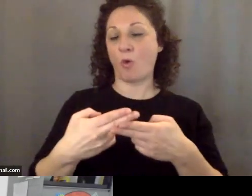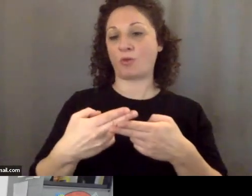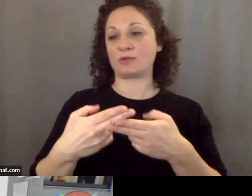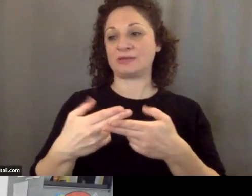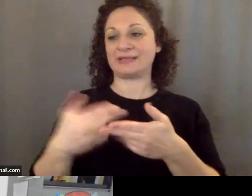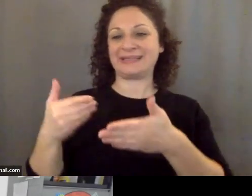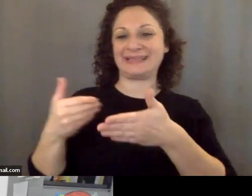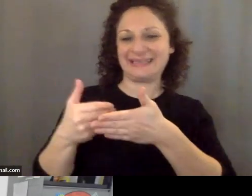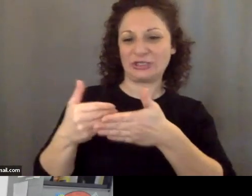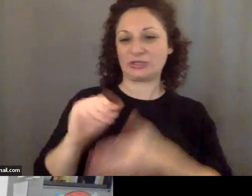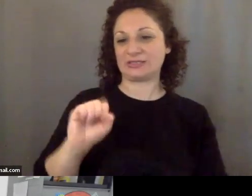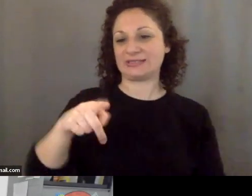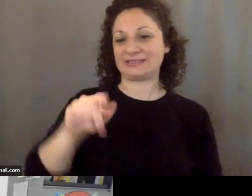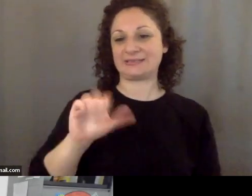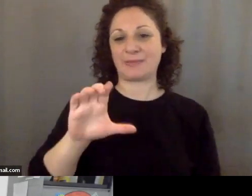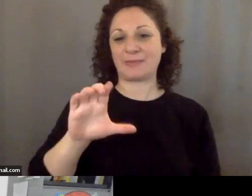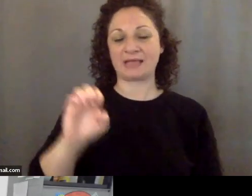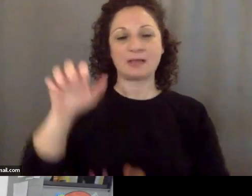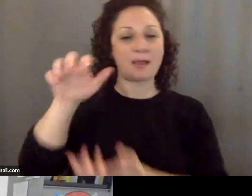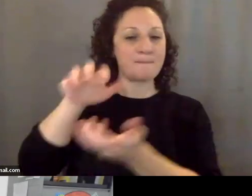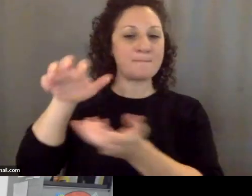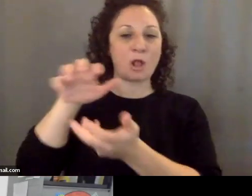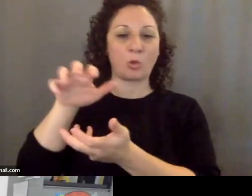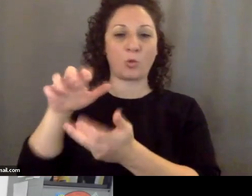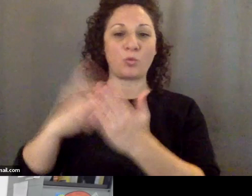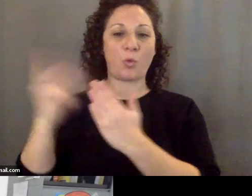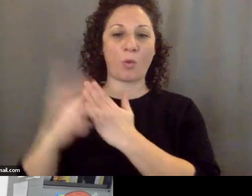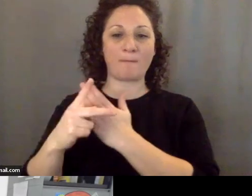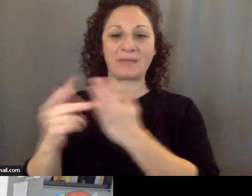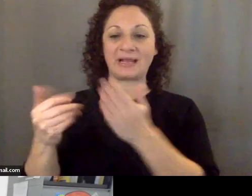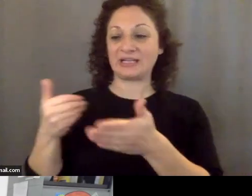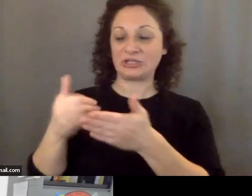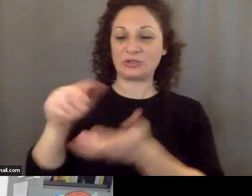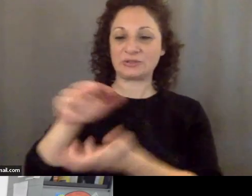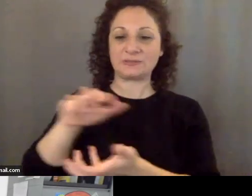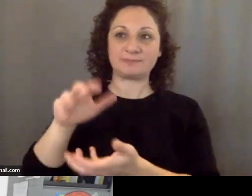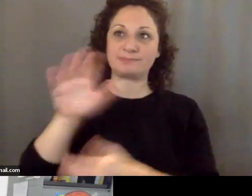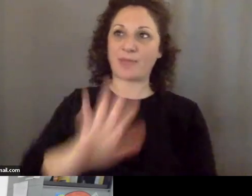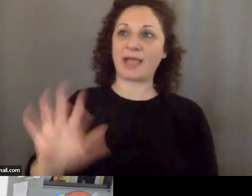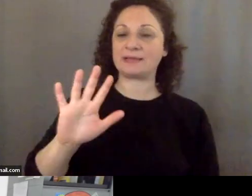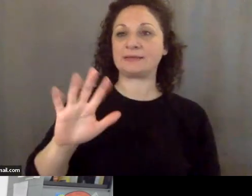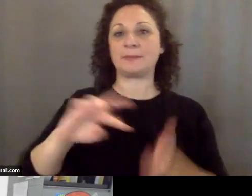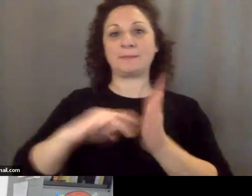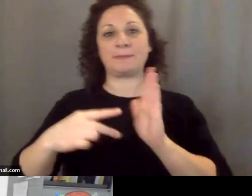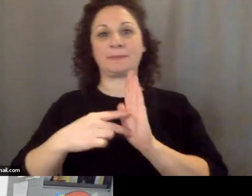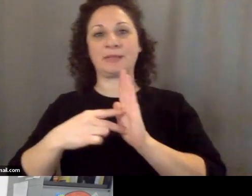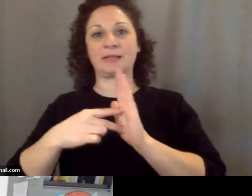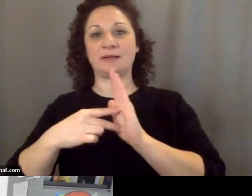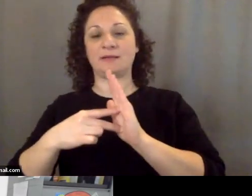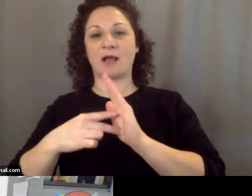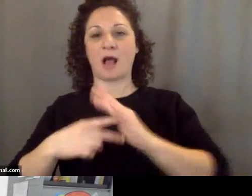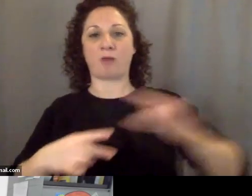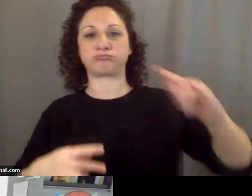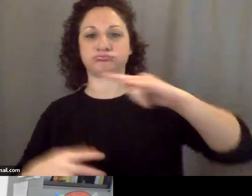-space balloon program. Near-space meaning above obviously where commercial aircraft fly but